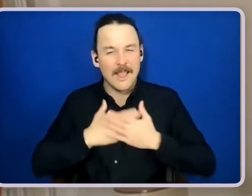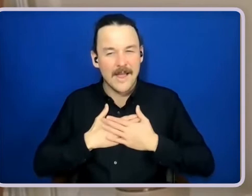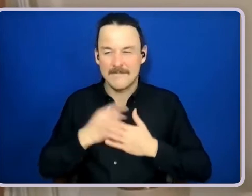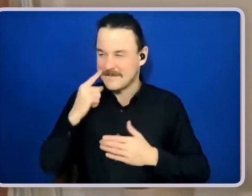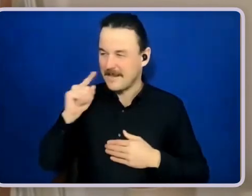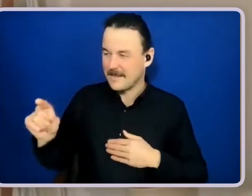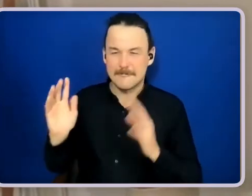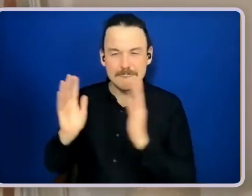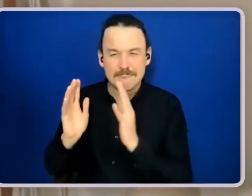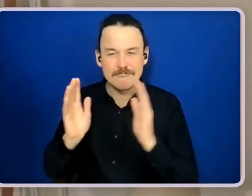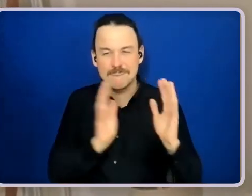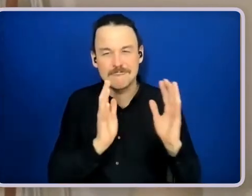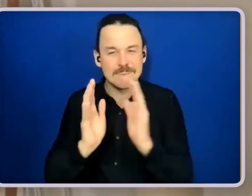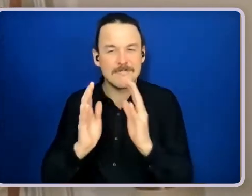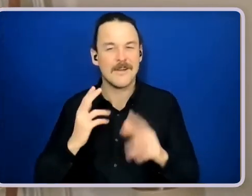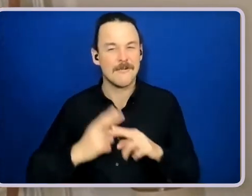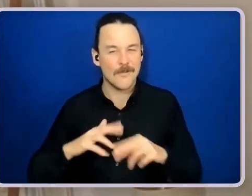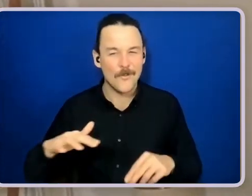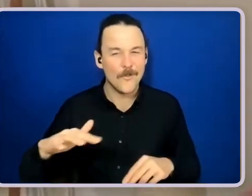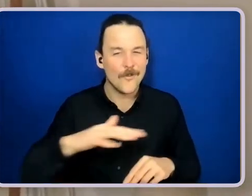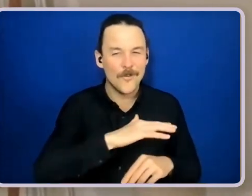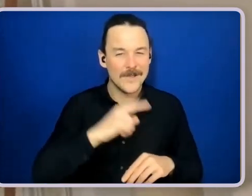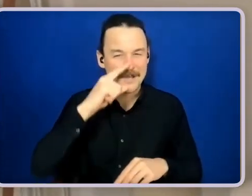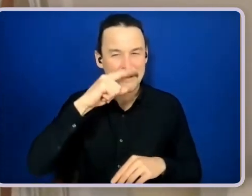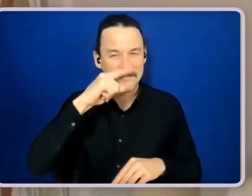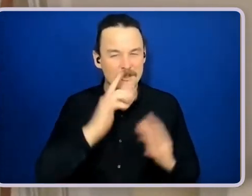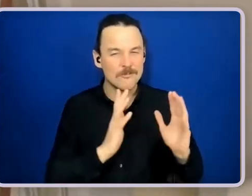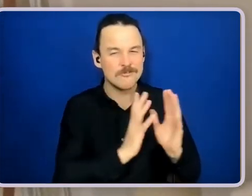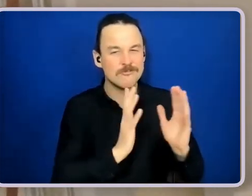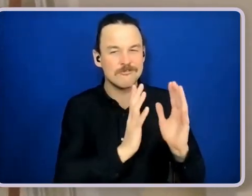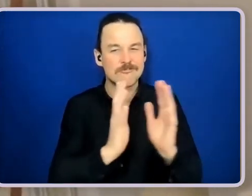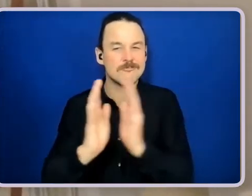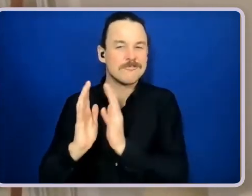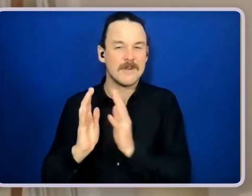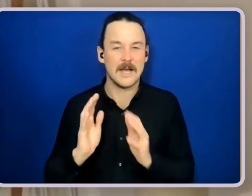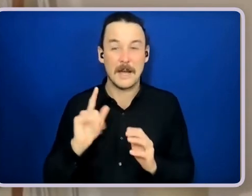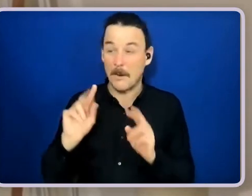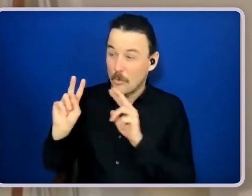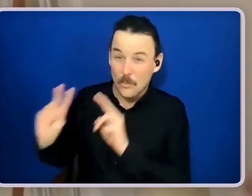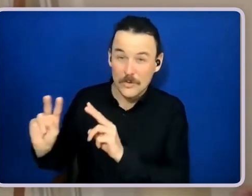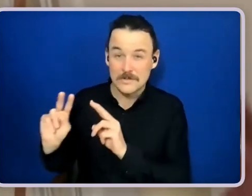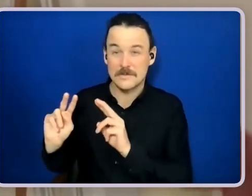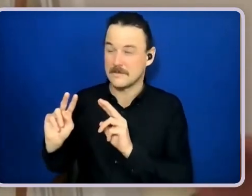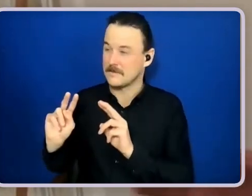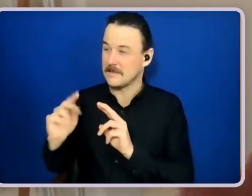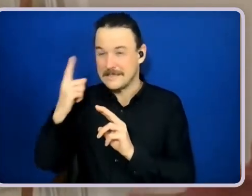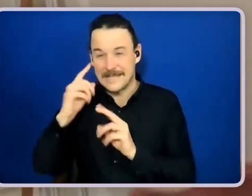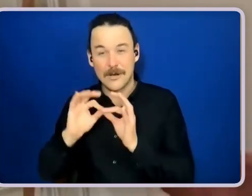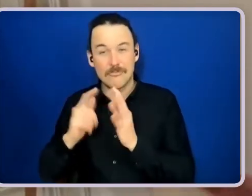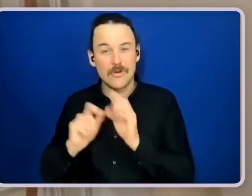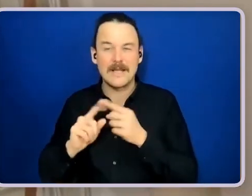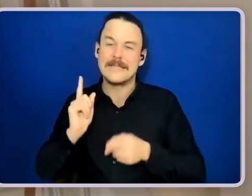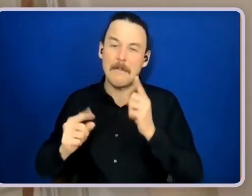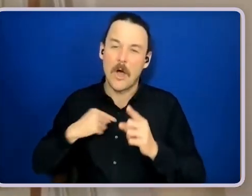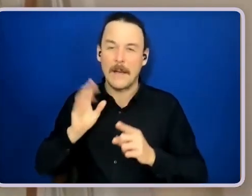humans, you know, but to watch it and to see Brodie, I don't get to come all the time, but to see the impact,